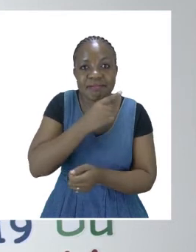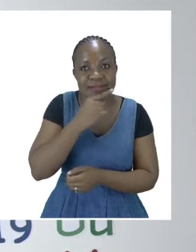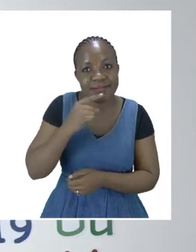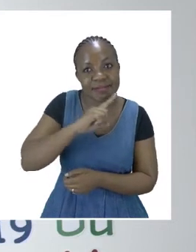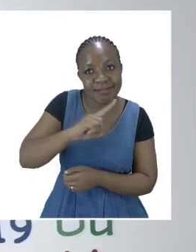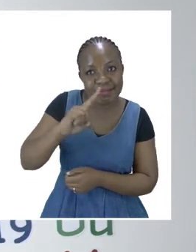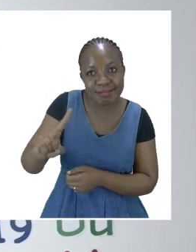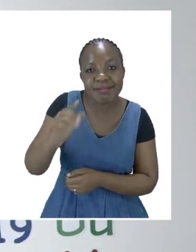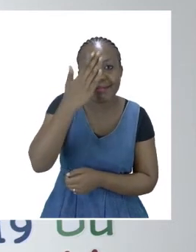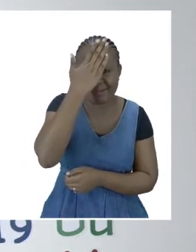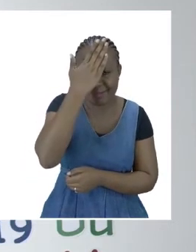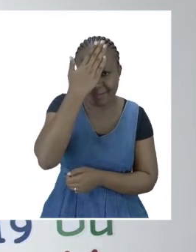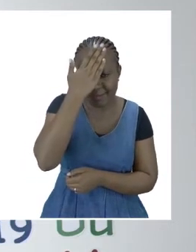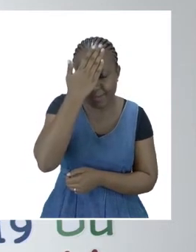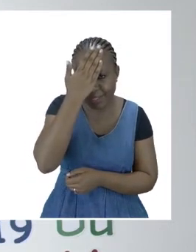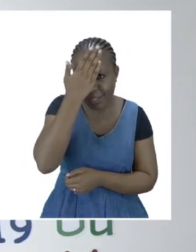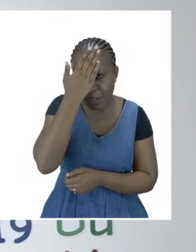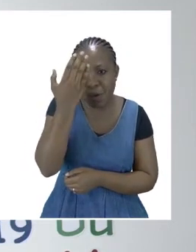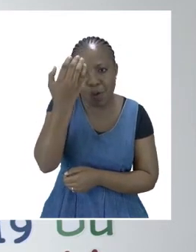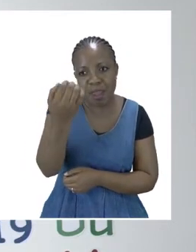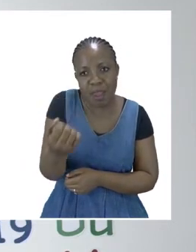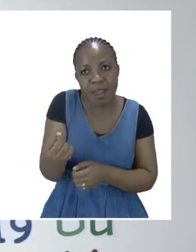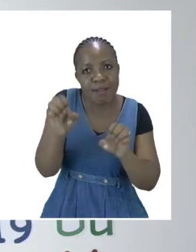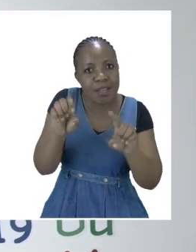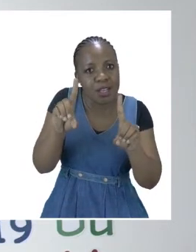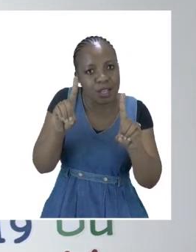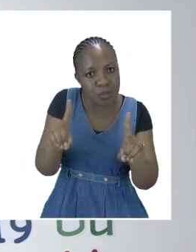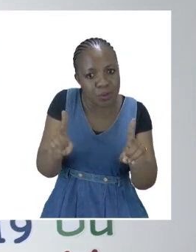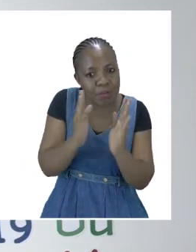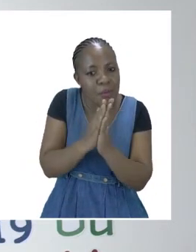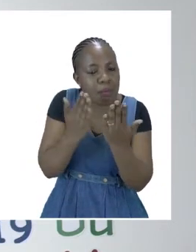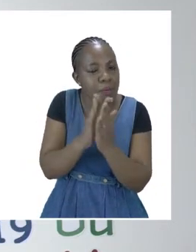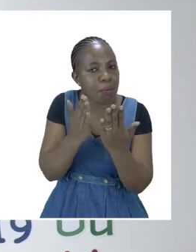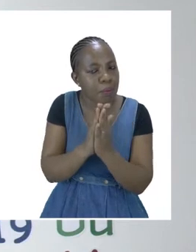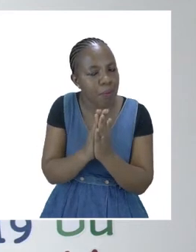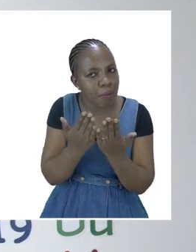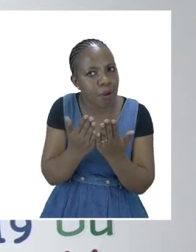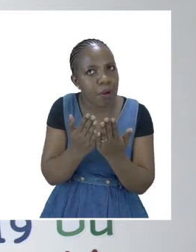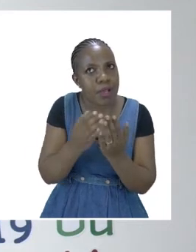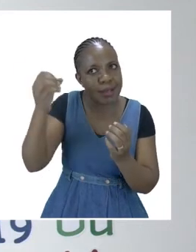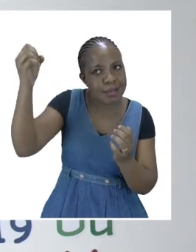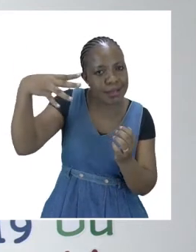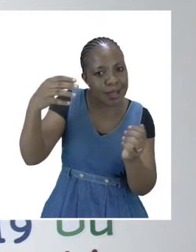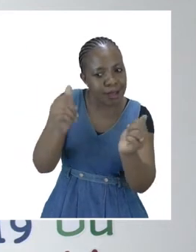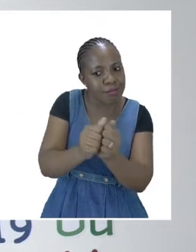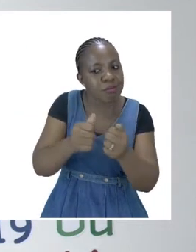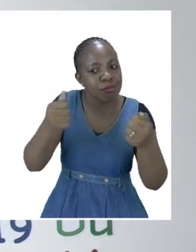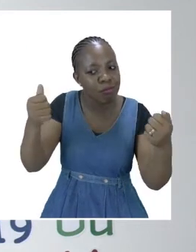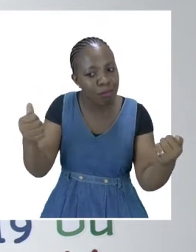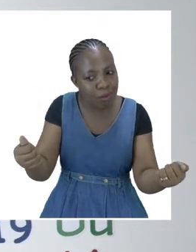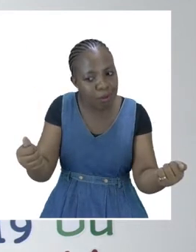education booklet in our daily newspaper street sales or at your school